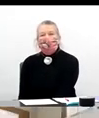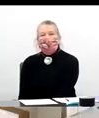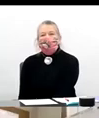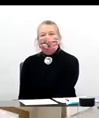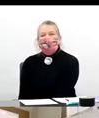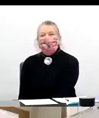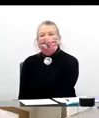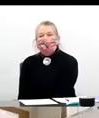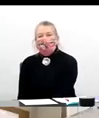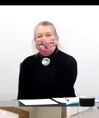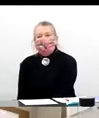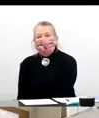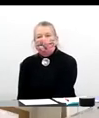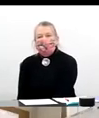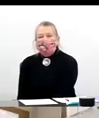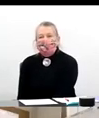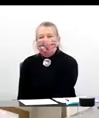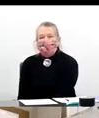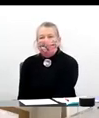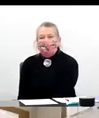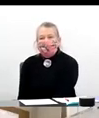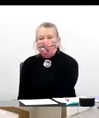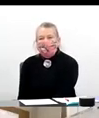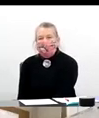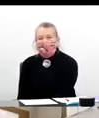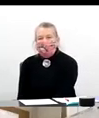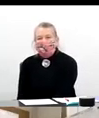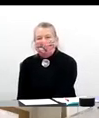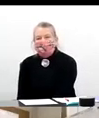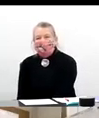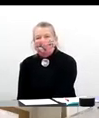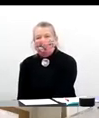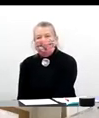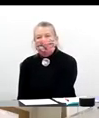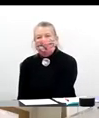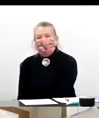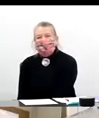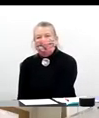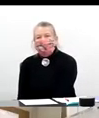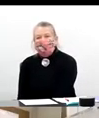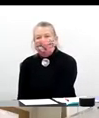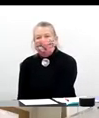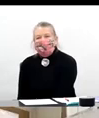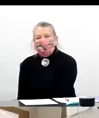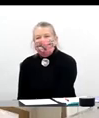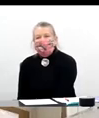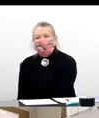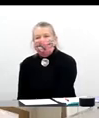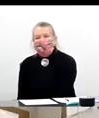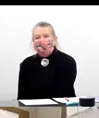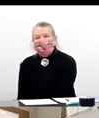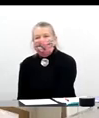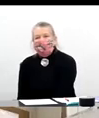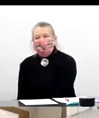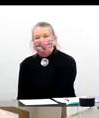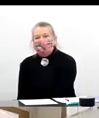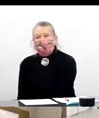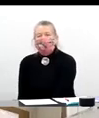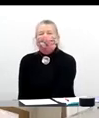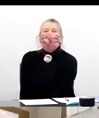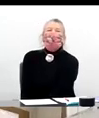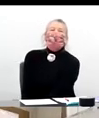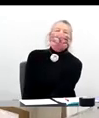right after Dr. Fauci. So I'd urge everyone to take a deep breath and reset your expectations